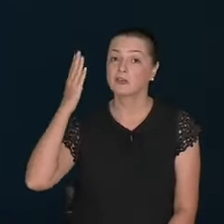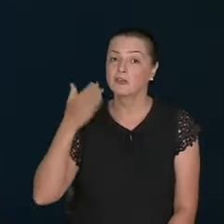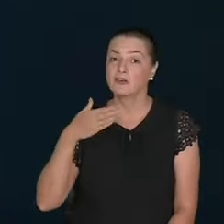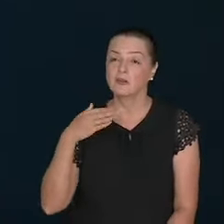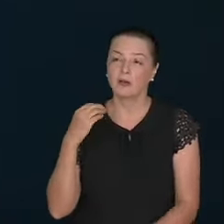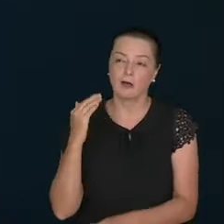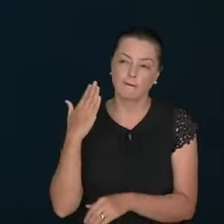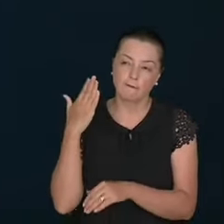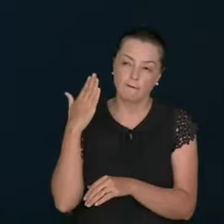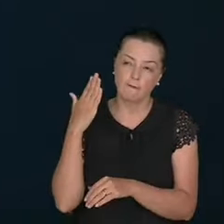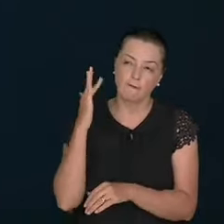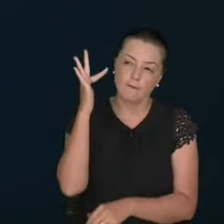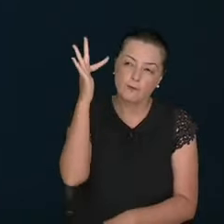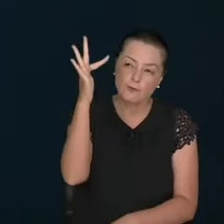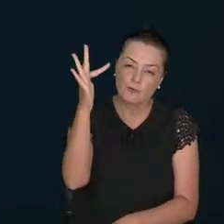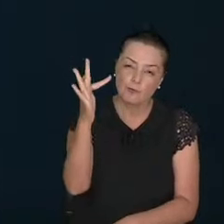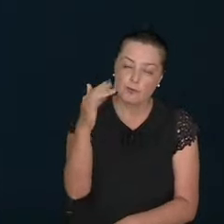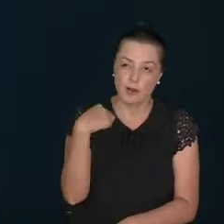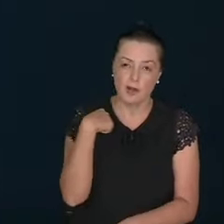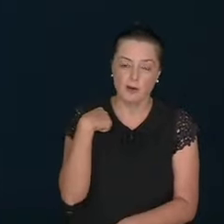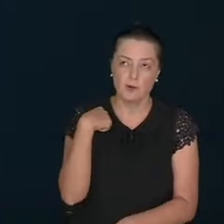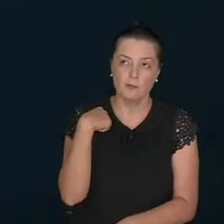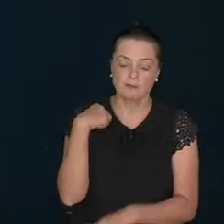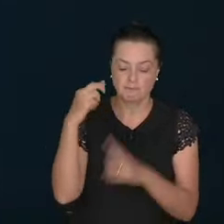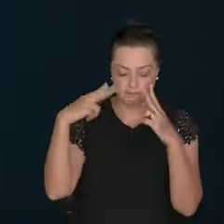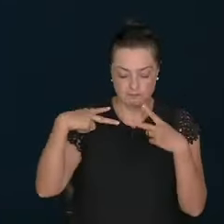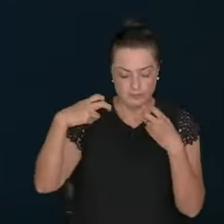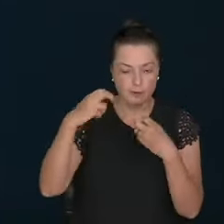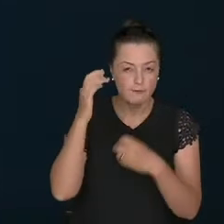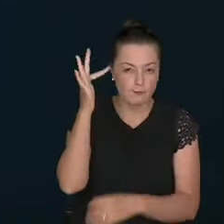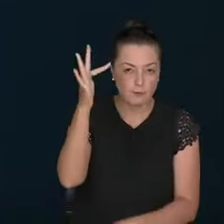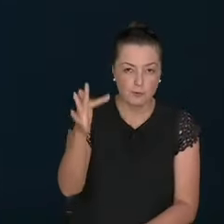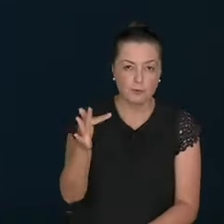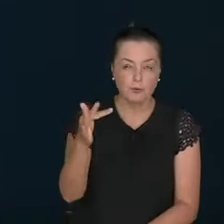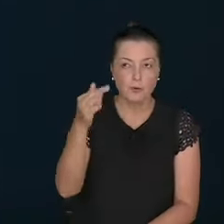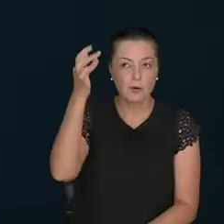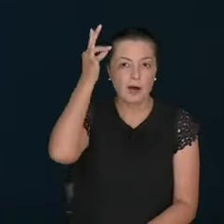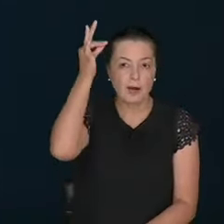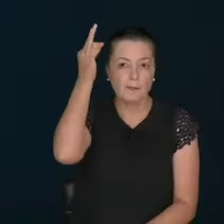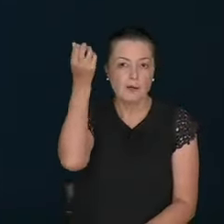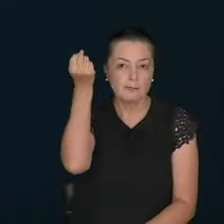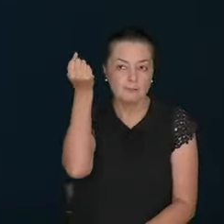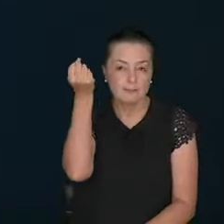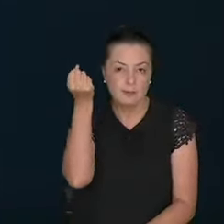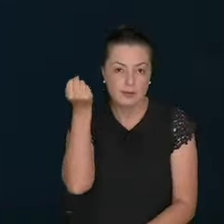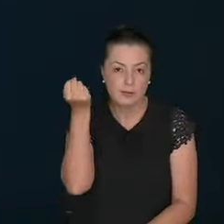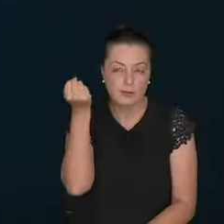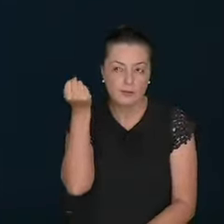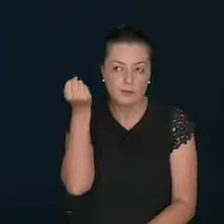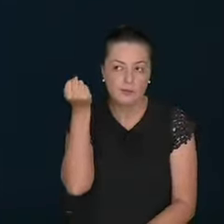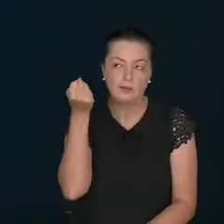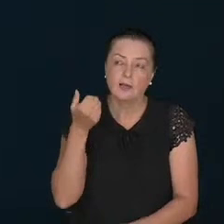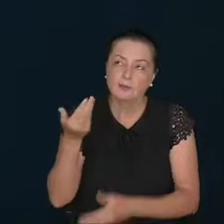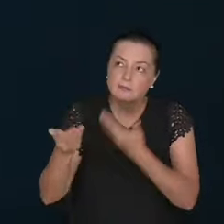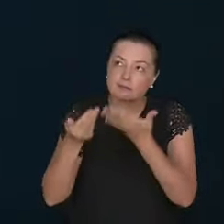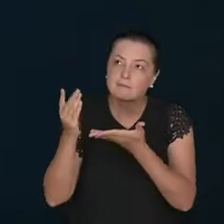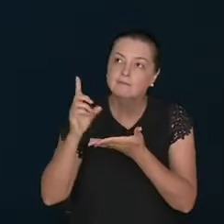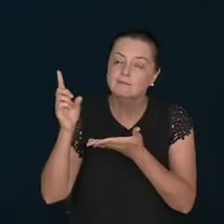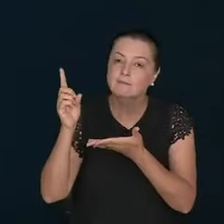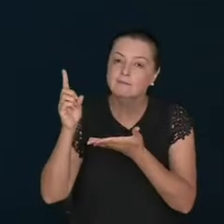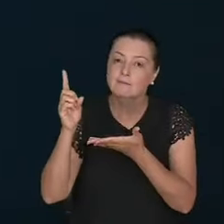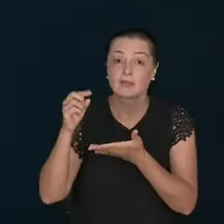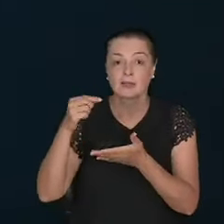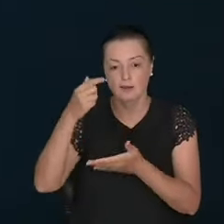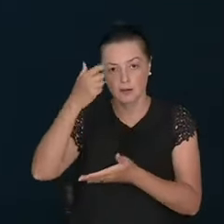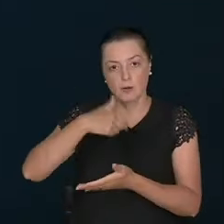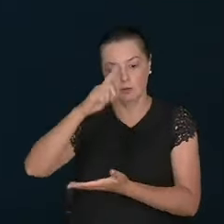Serving God. Not even. a pastor. But as an assistant. With a gray hair. Doing the work of God. As an assistant. So. I